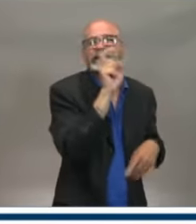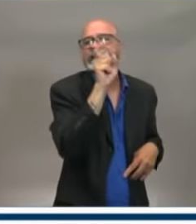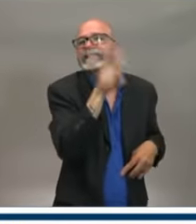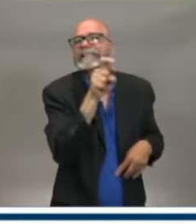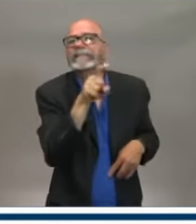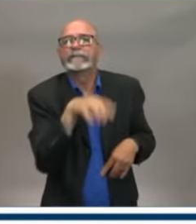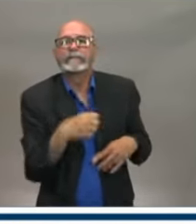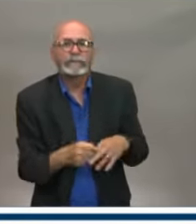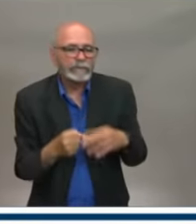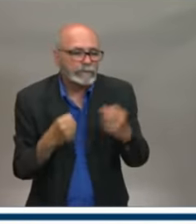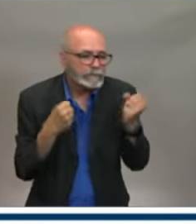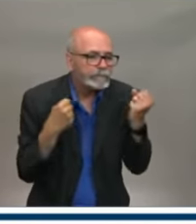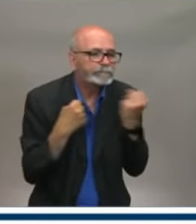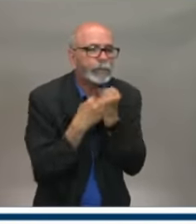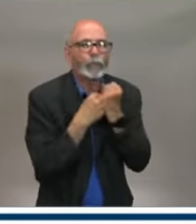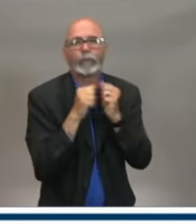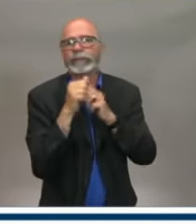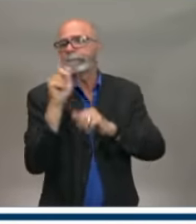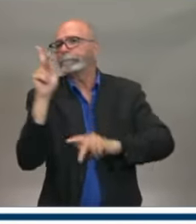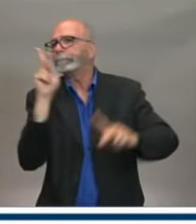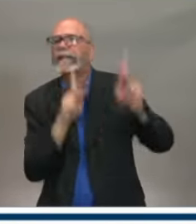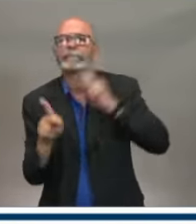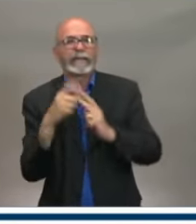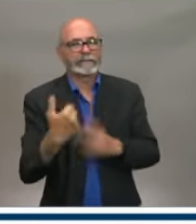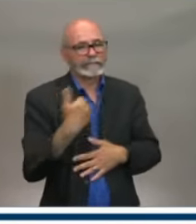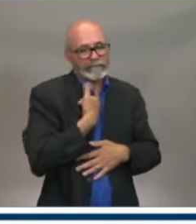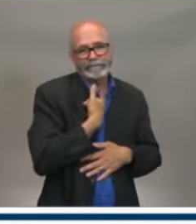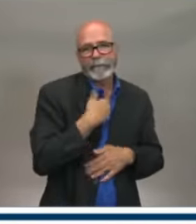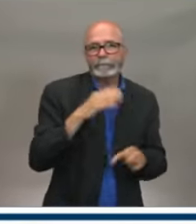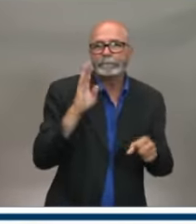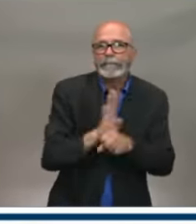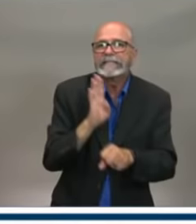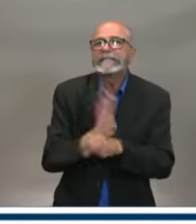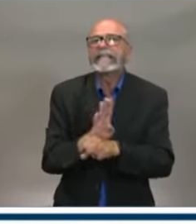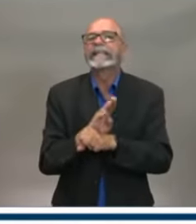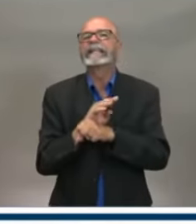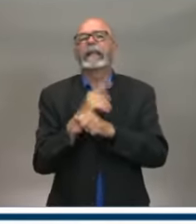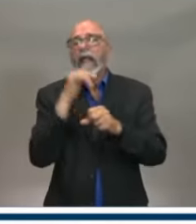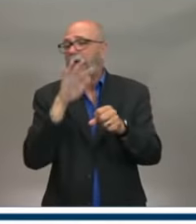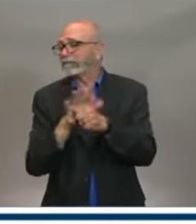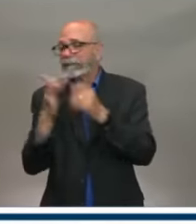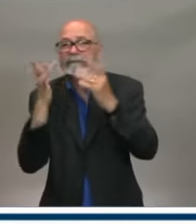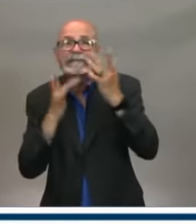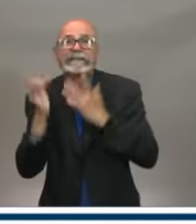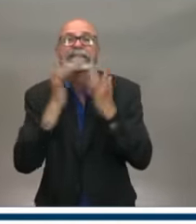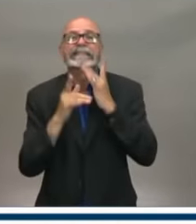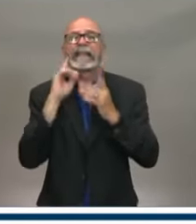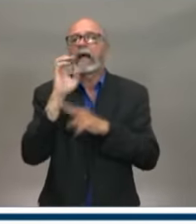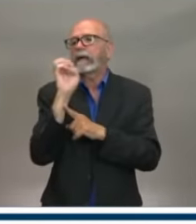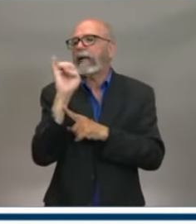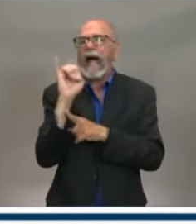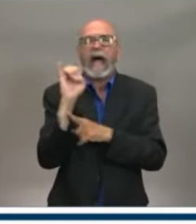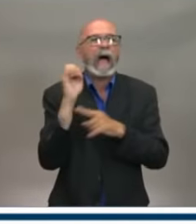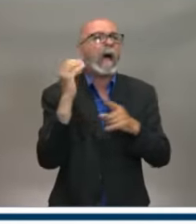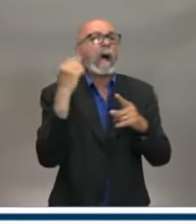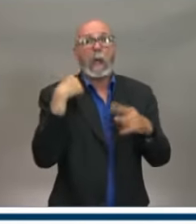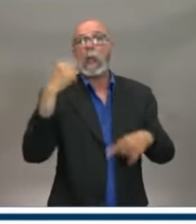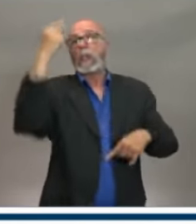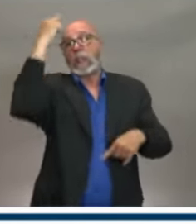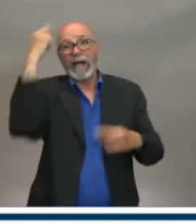who either were self-employed or didn't have enough hours for EI, who we thought would use up about $20 million of that.